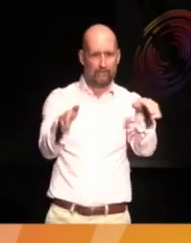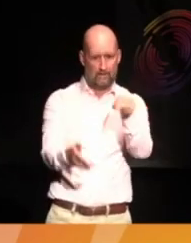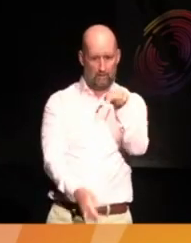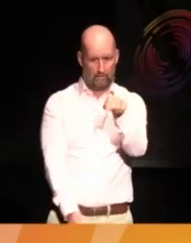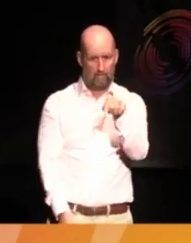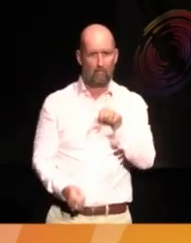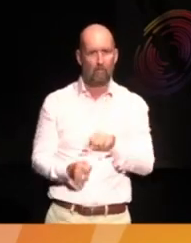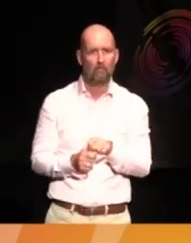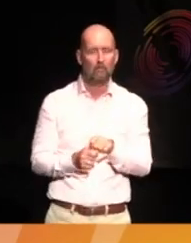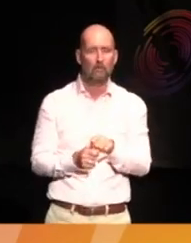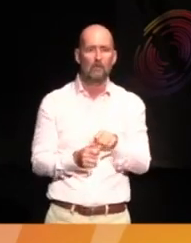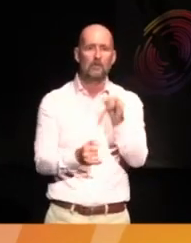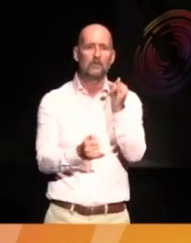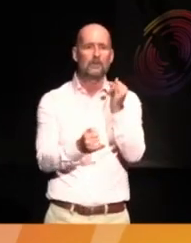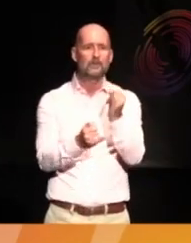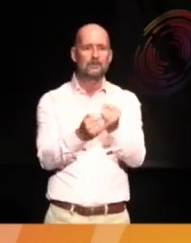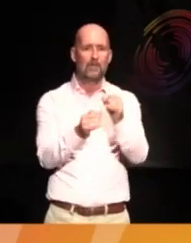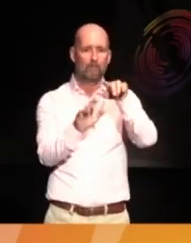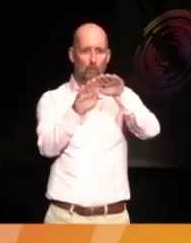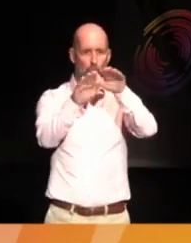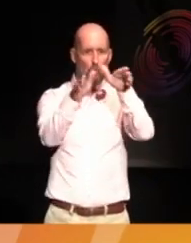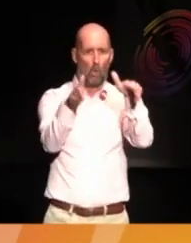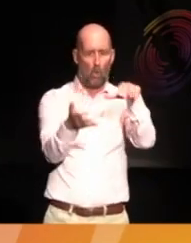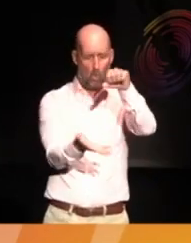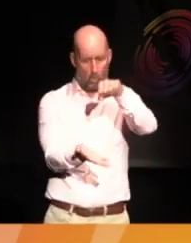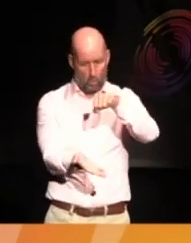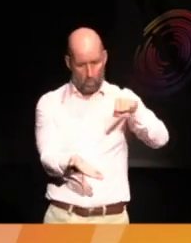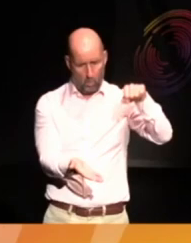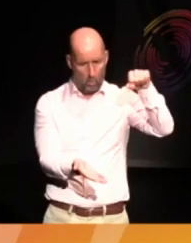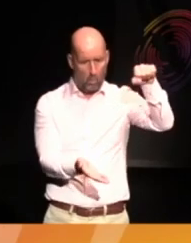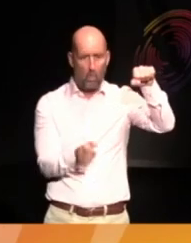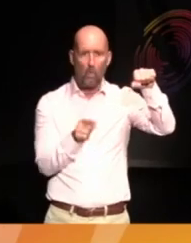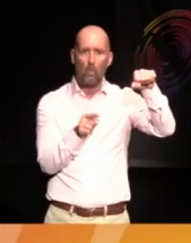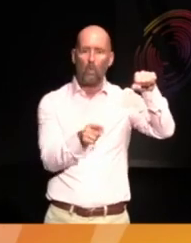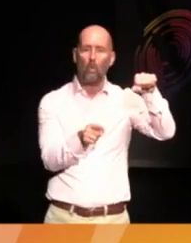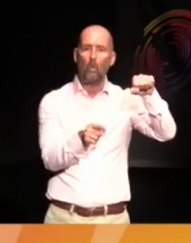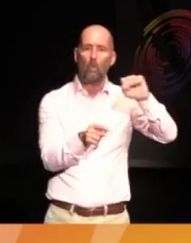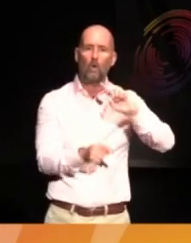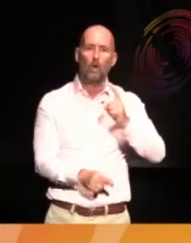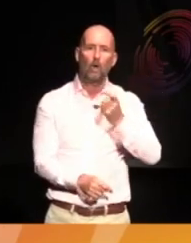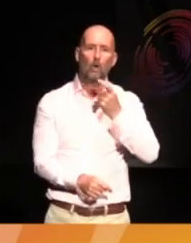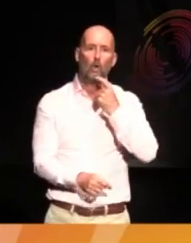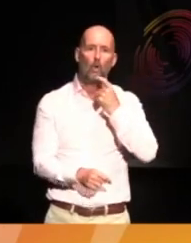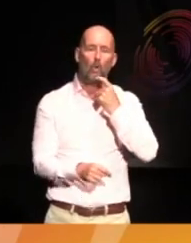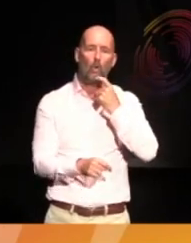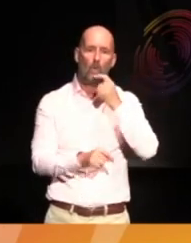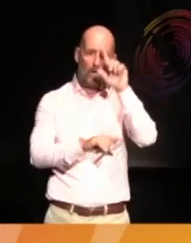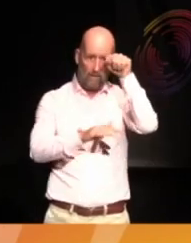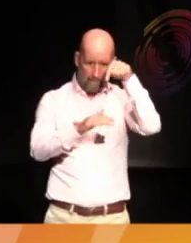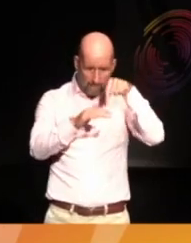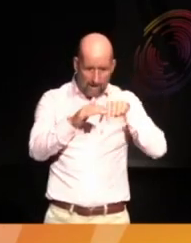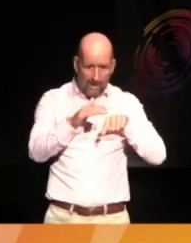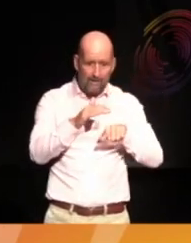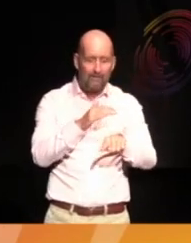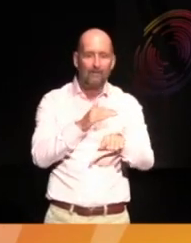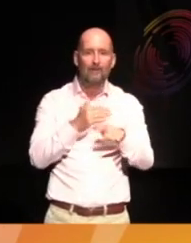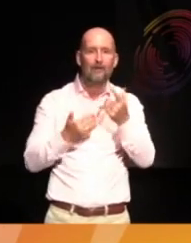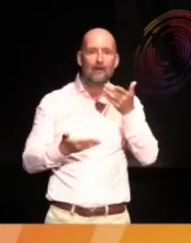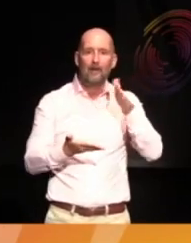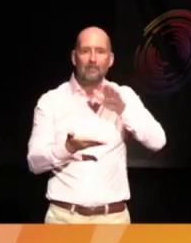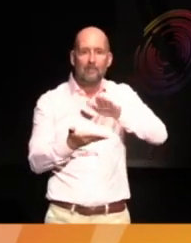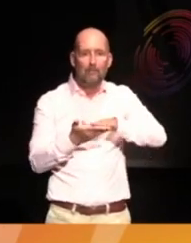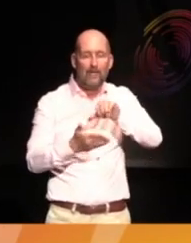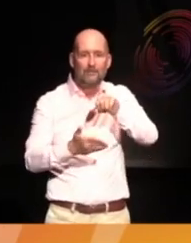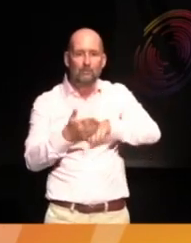beneath a silver dome, there is a coal mine, bingo, the betting shop, the